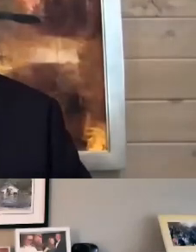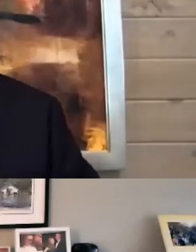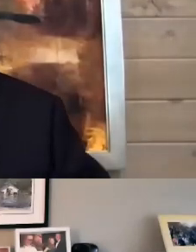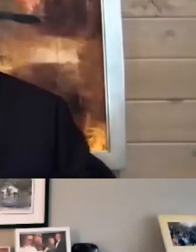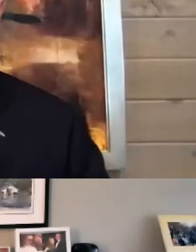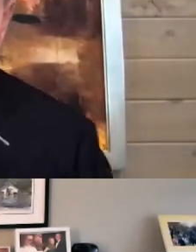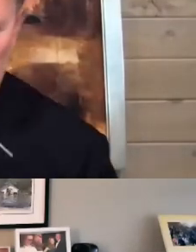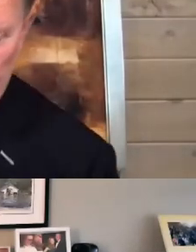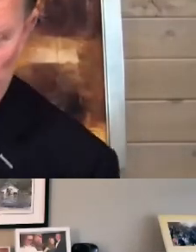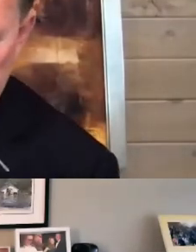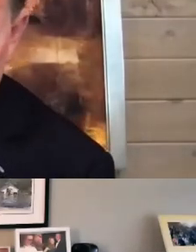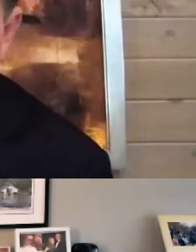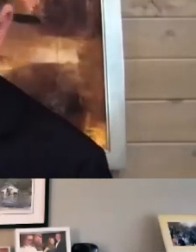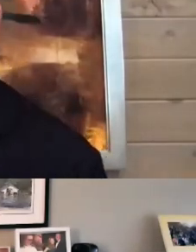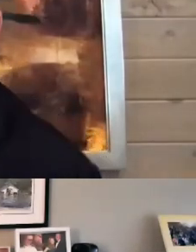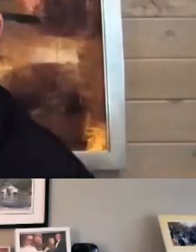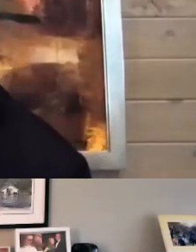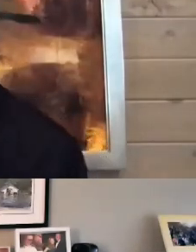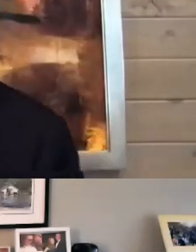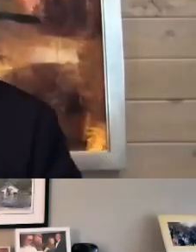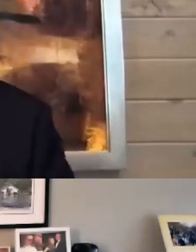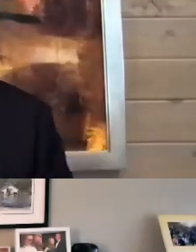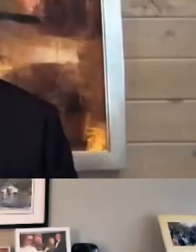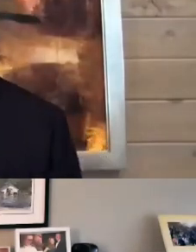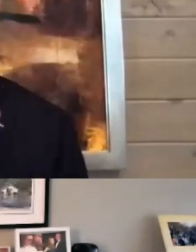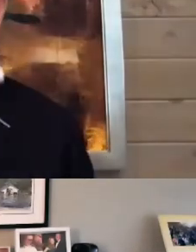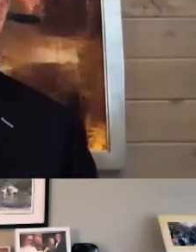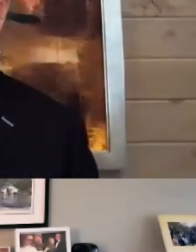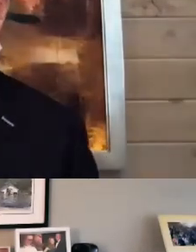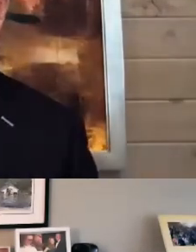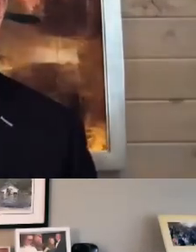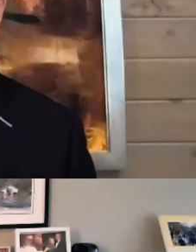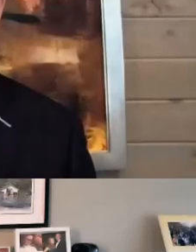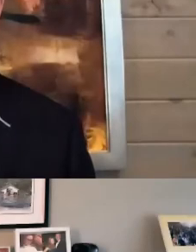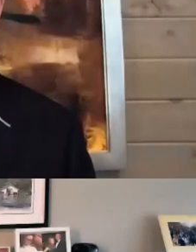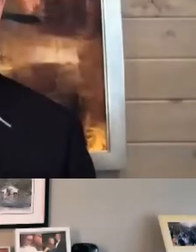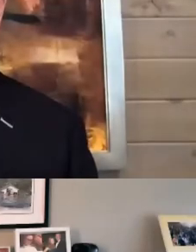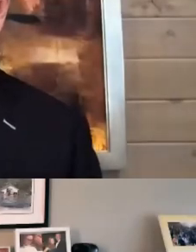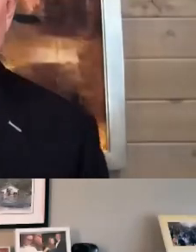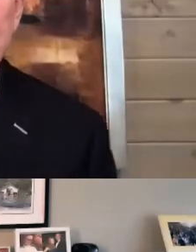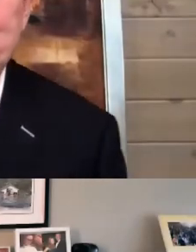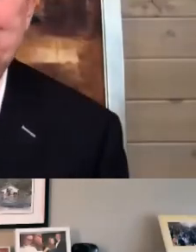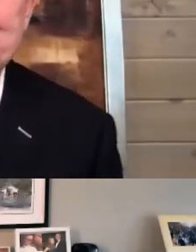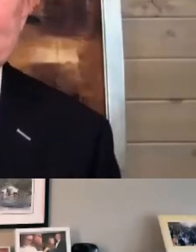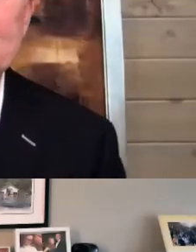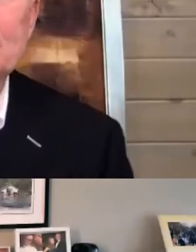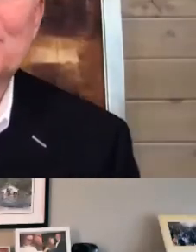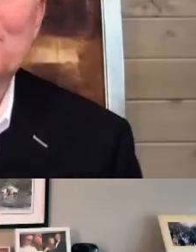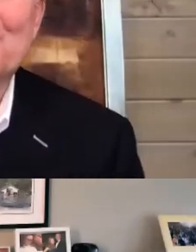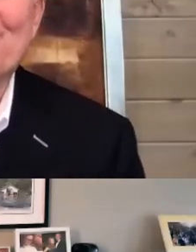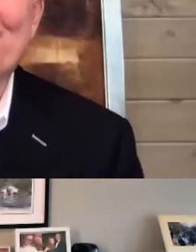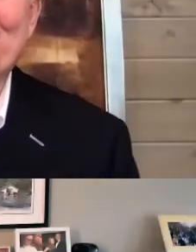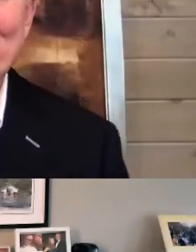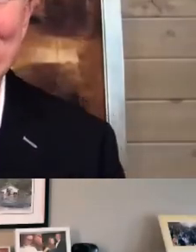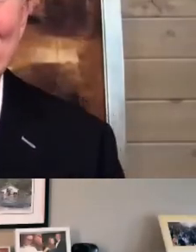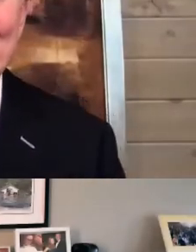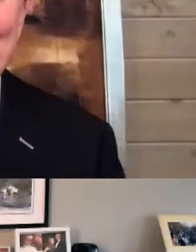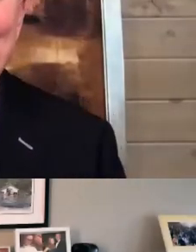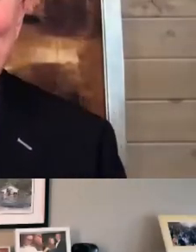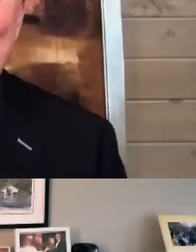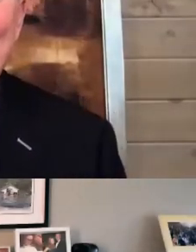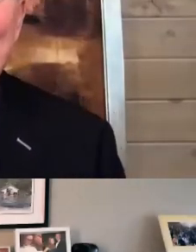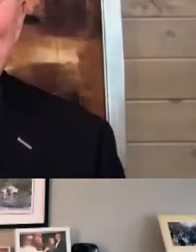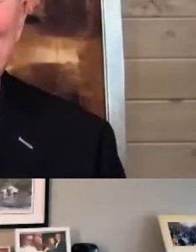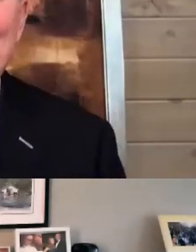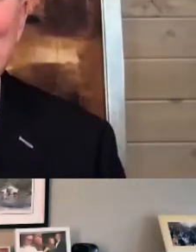means is that not everyone is going to get as excited as I do, thinking about all